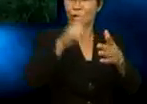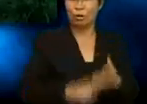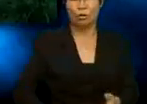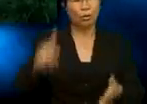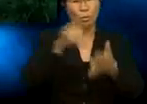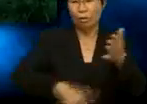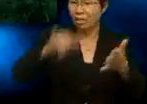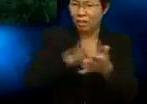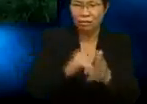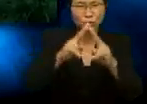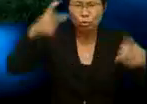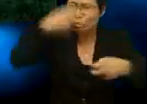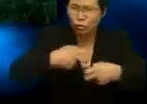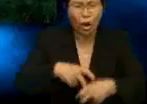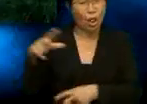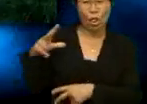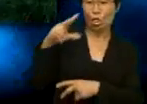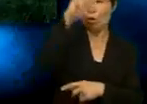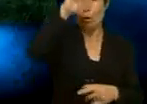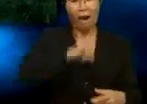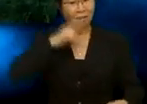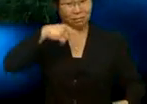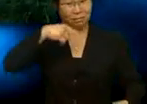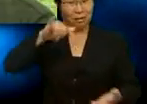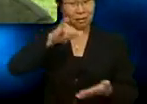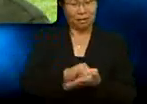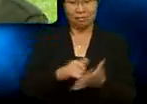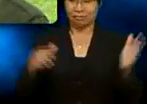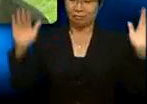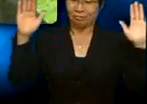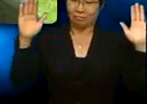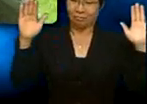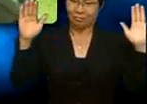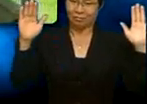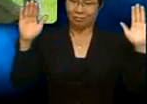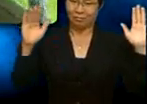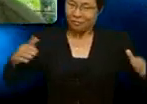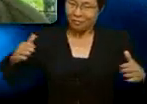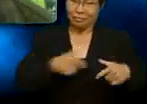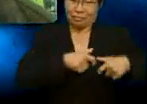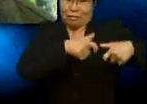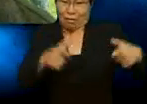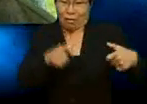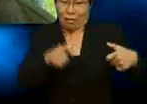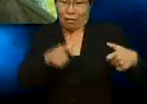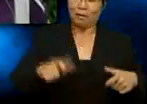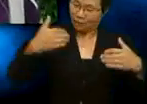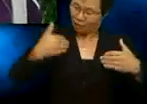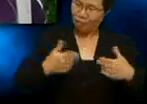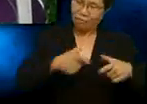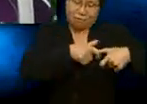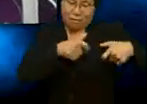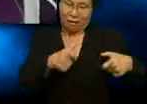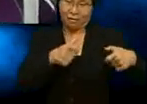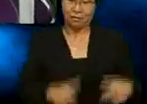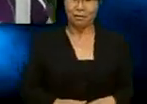No. I said that, right? Didn't I? Courage, buddy. You must have courage. If you